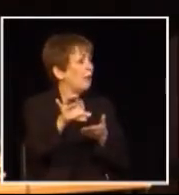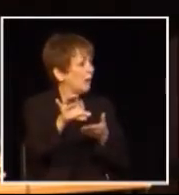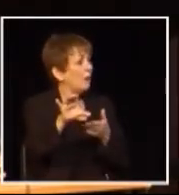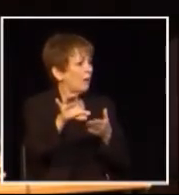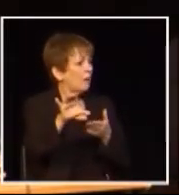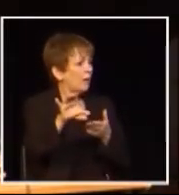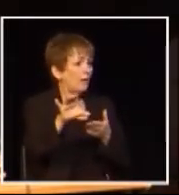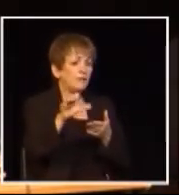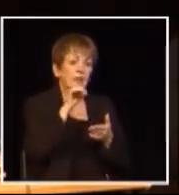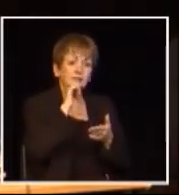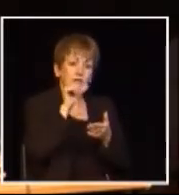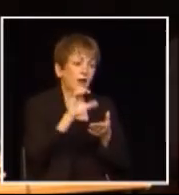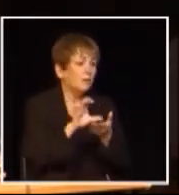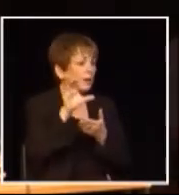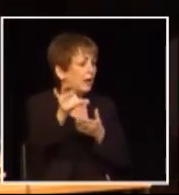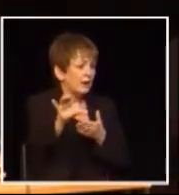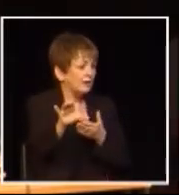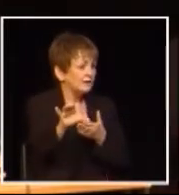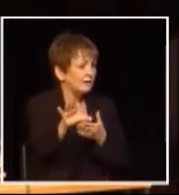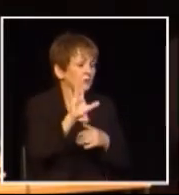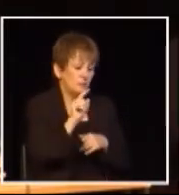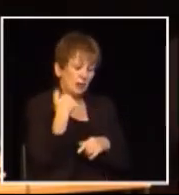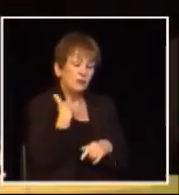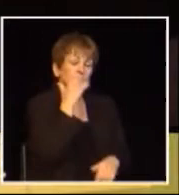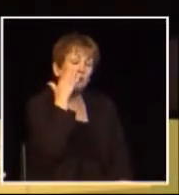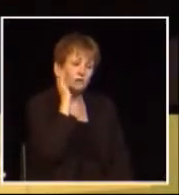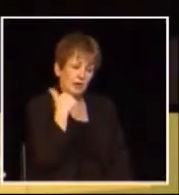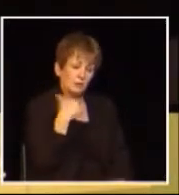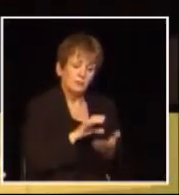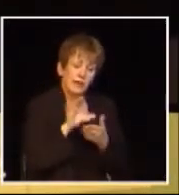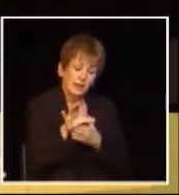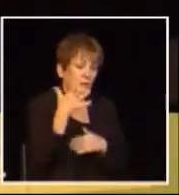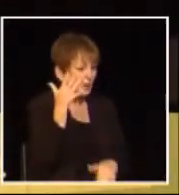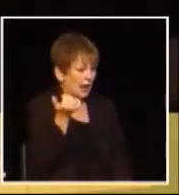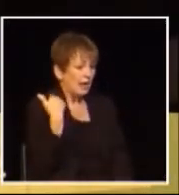money I'm paying I'm not really paying but we know we're living with it